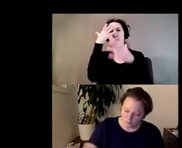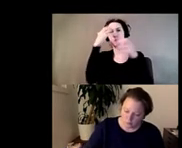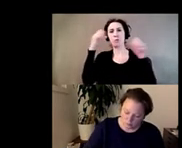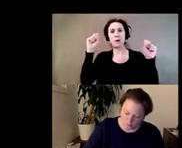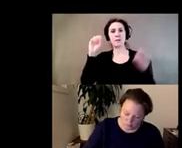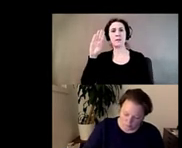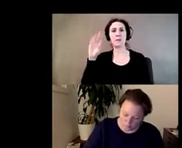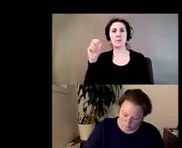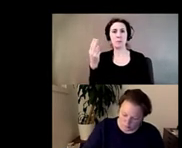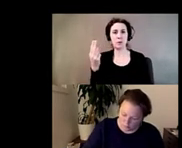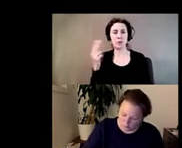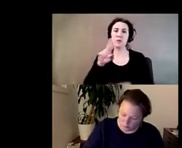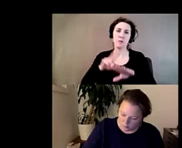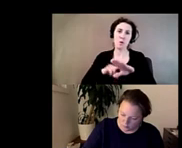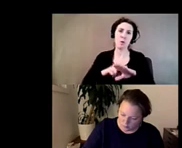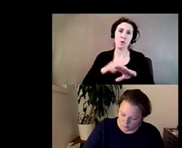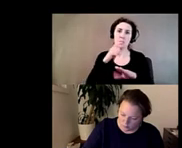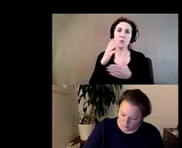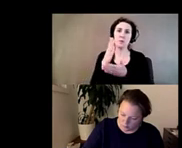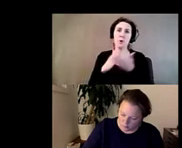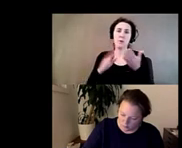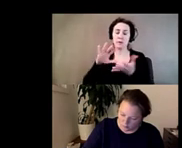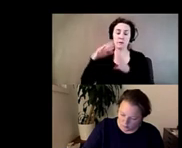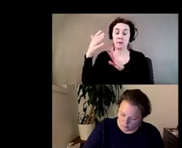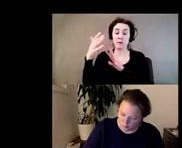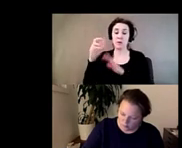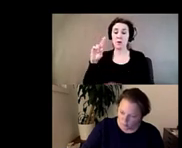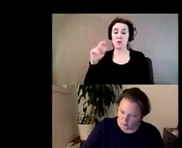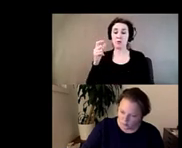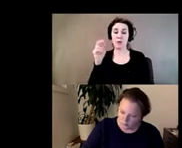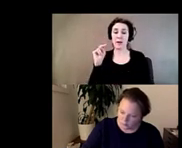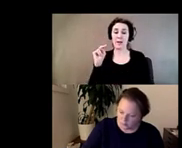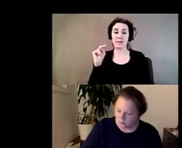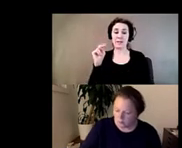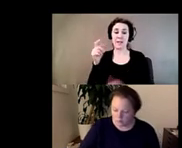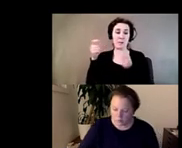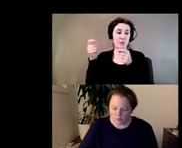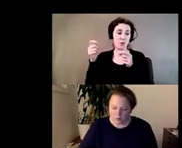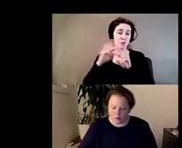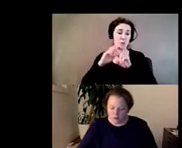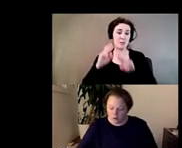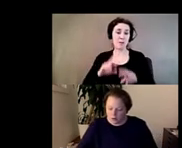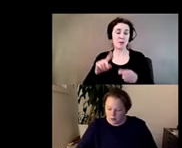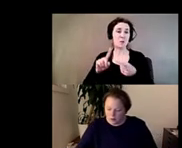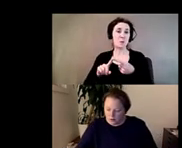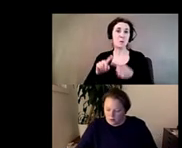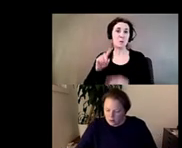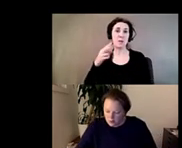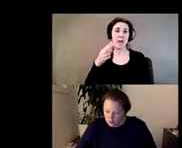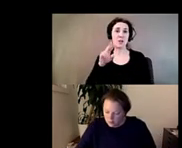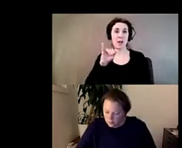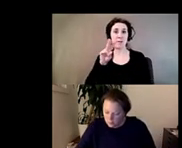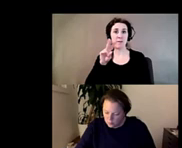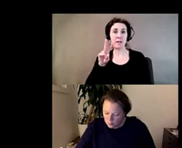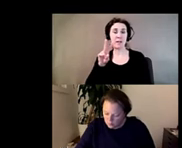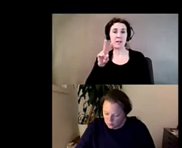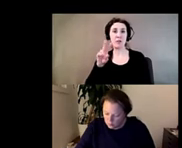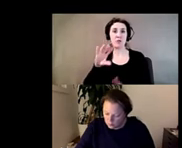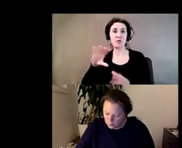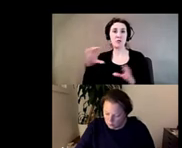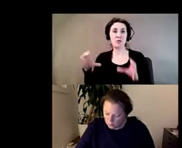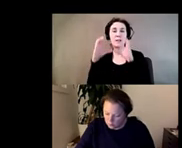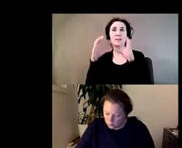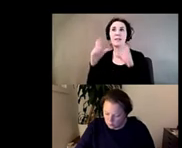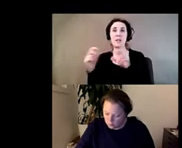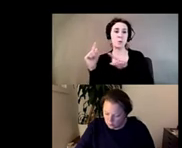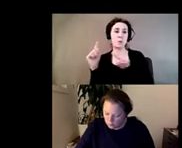know of course had been part of the disastrous reagan administration's response um to the hiv crisis um himself had to visit it and perform a sort